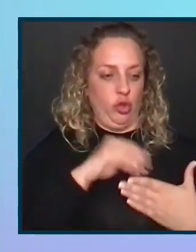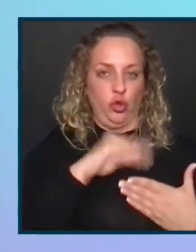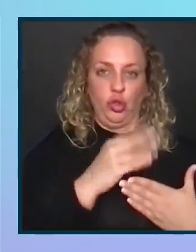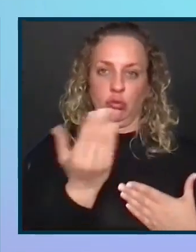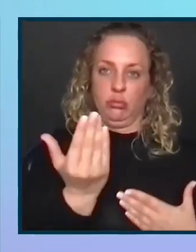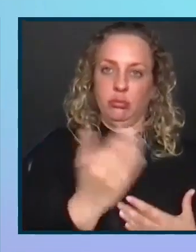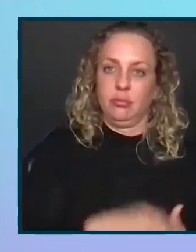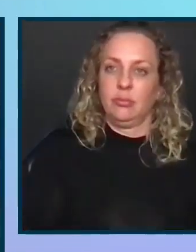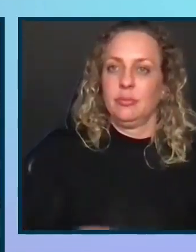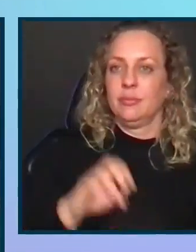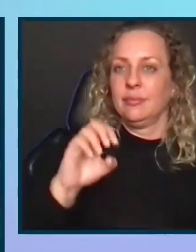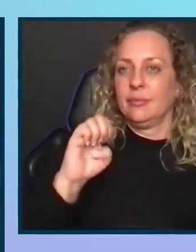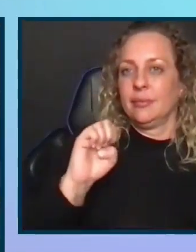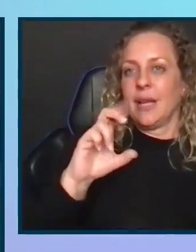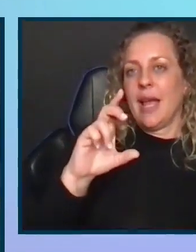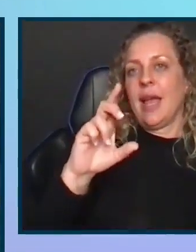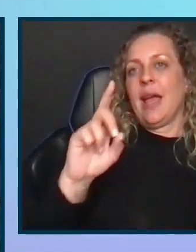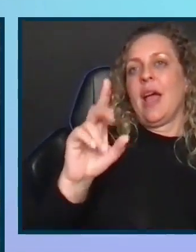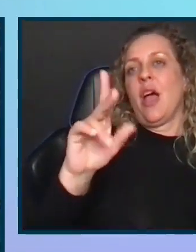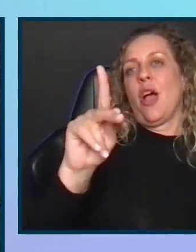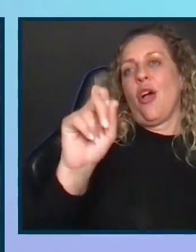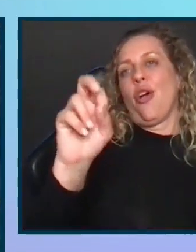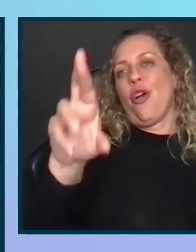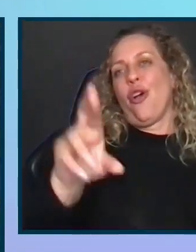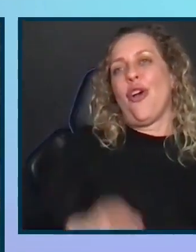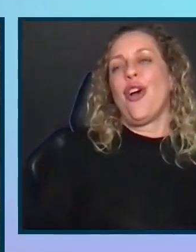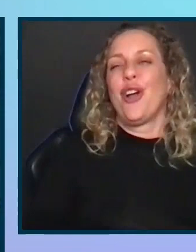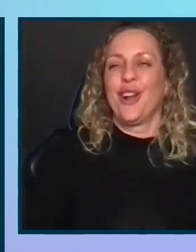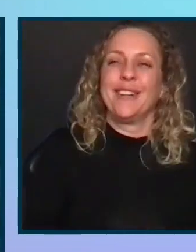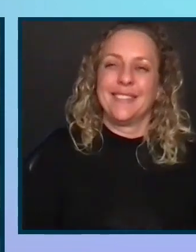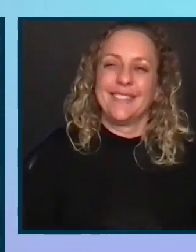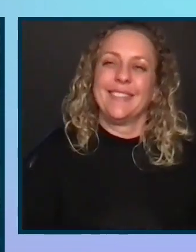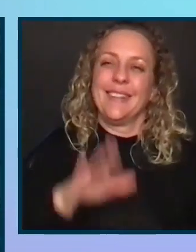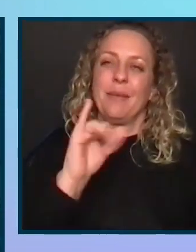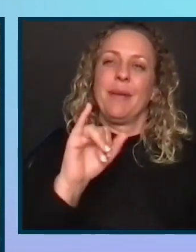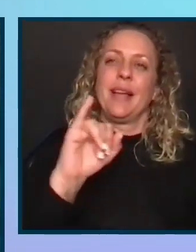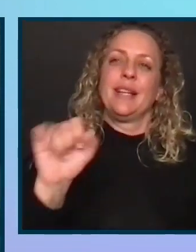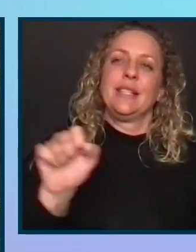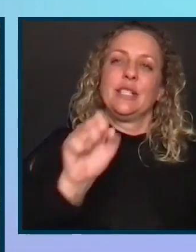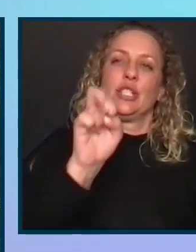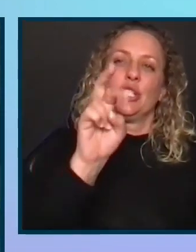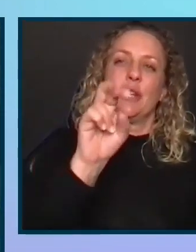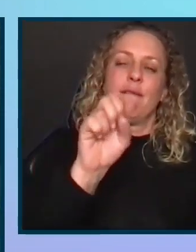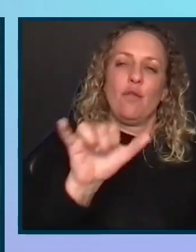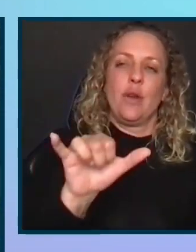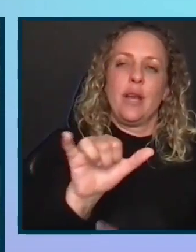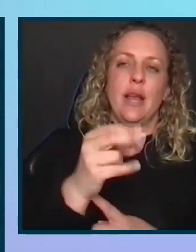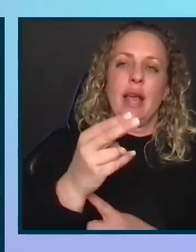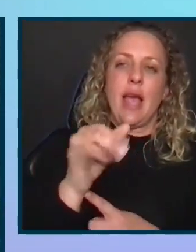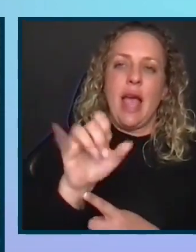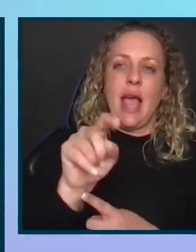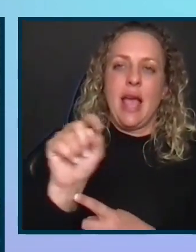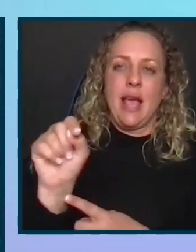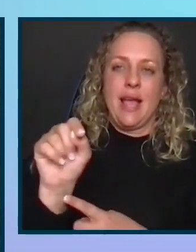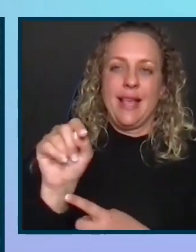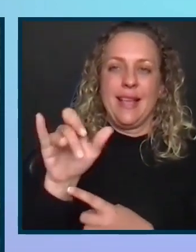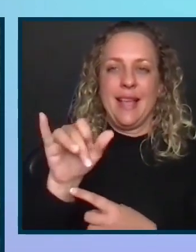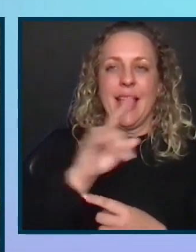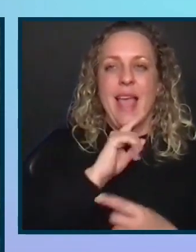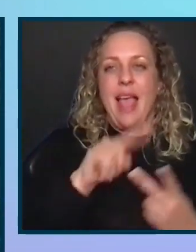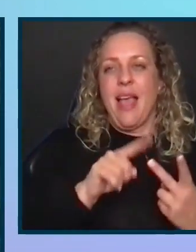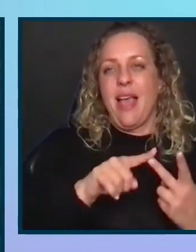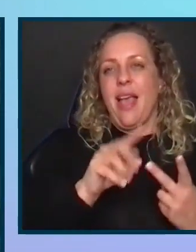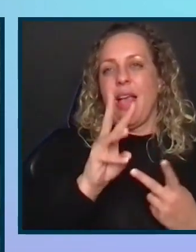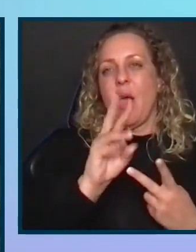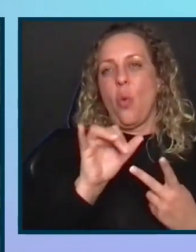Ad Car is a great one. It's by Jeffrey Hyatt. And then that one I mentioned for William